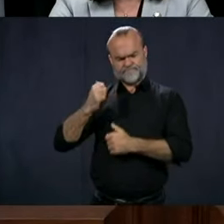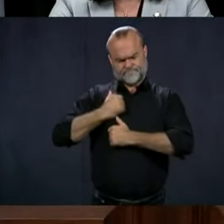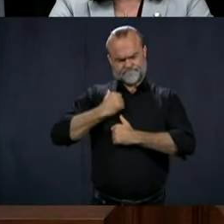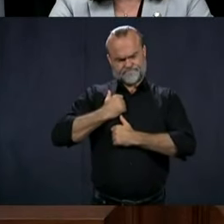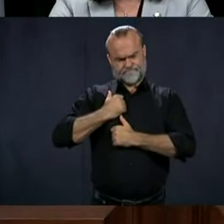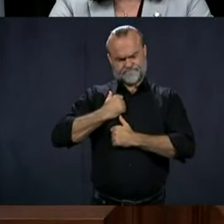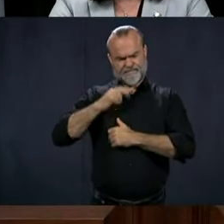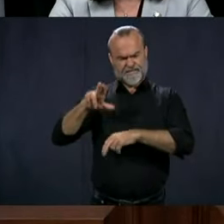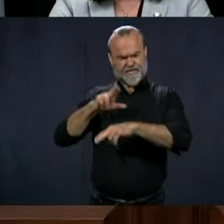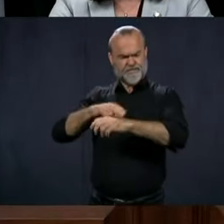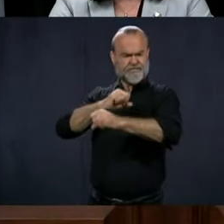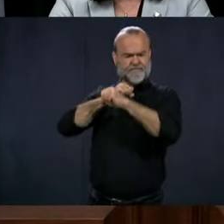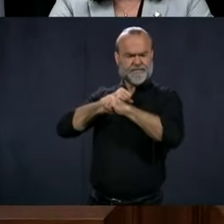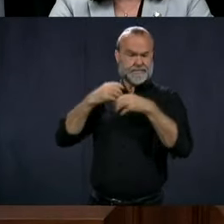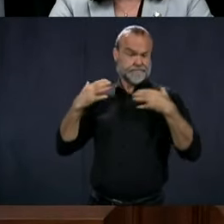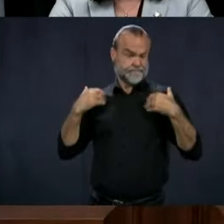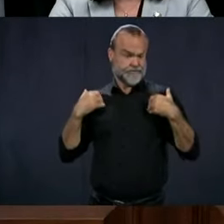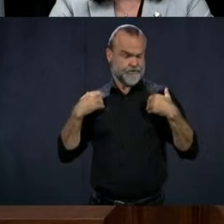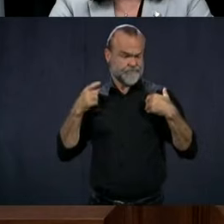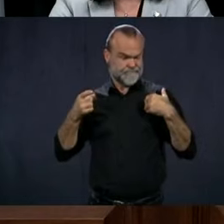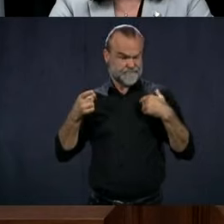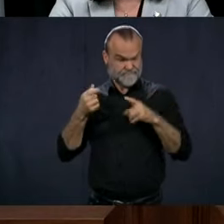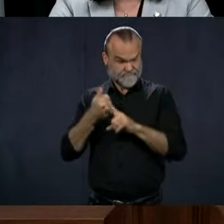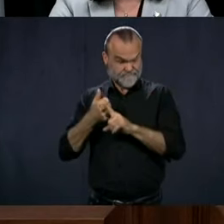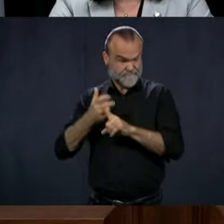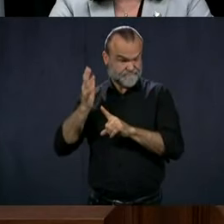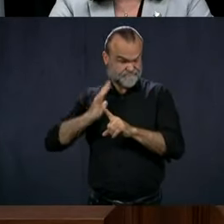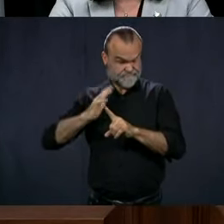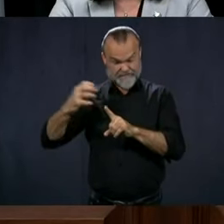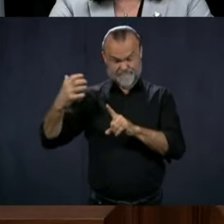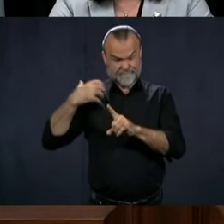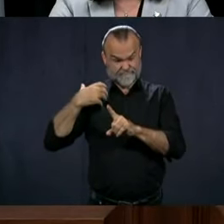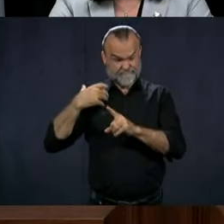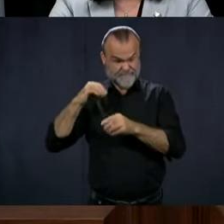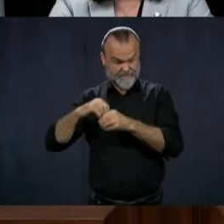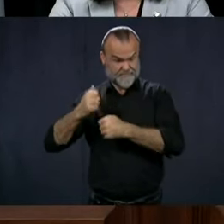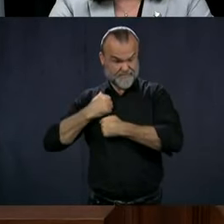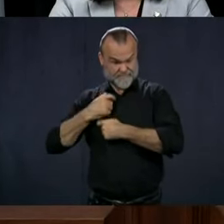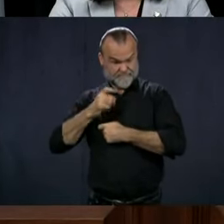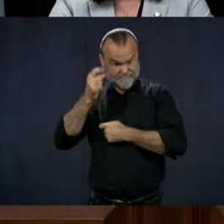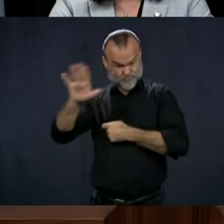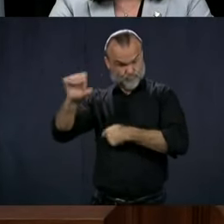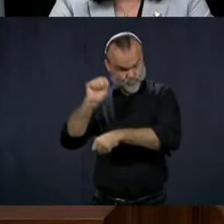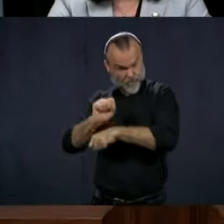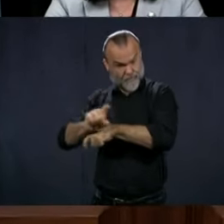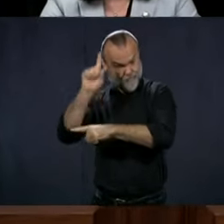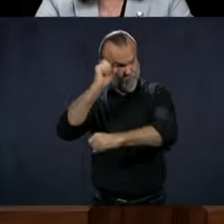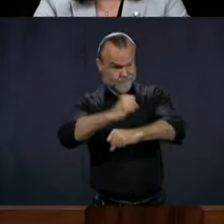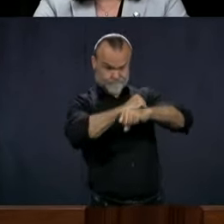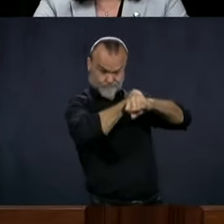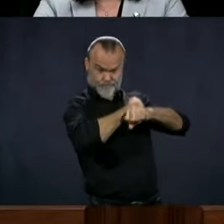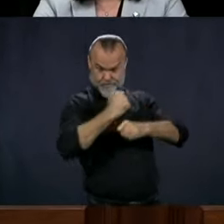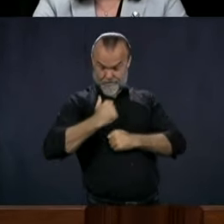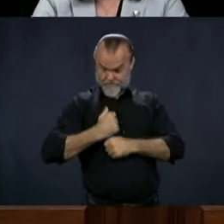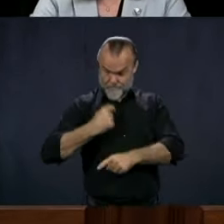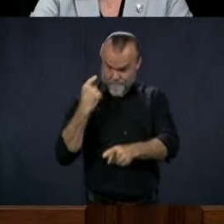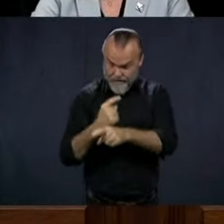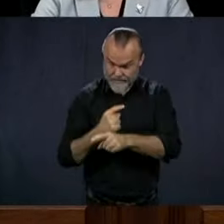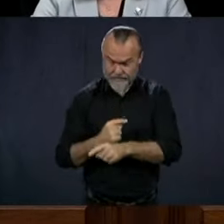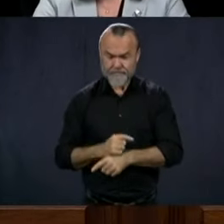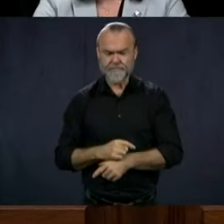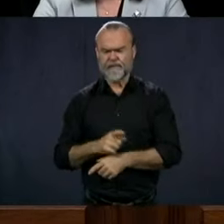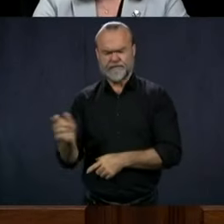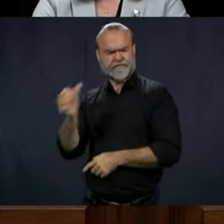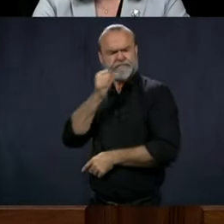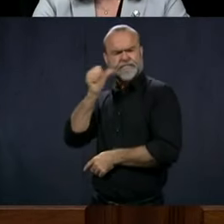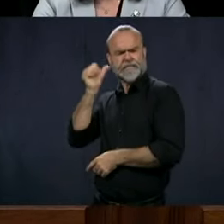is a former military officer. So this is his job to protect his army. So when he said